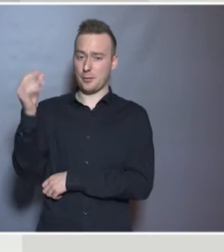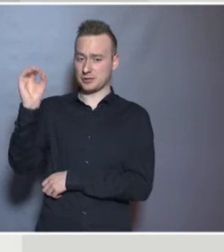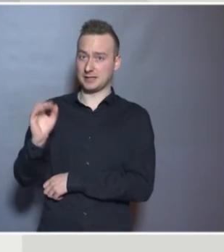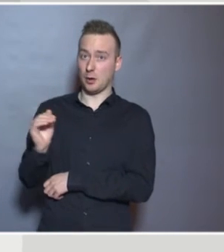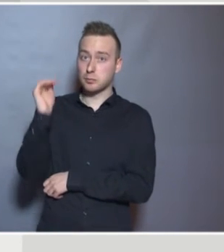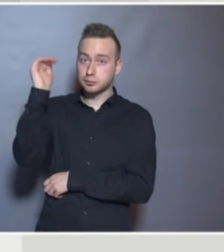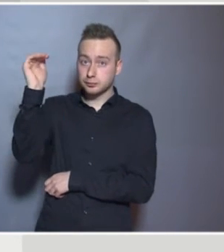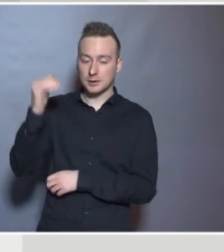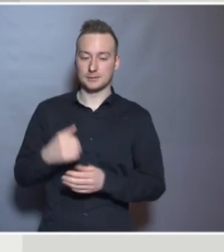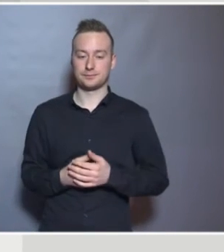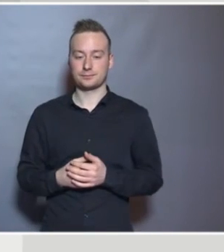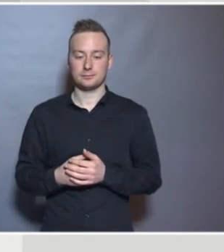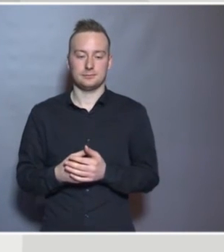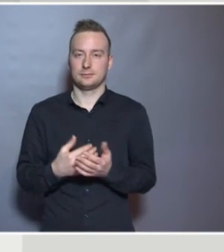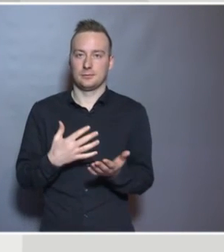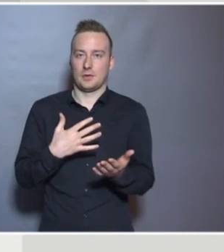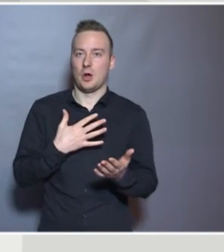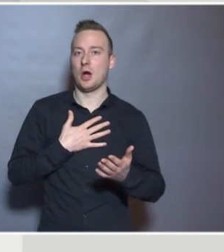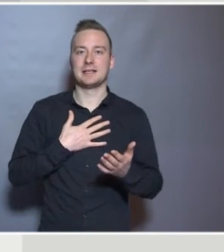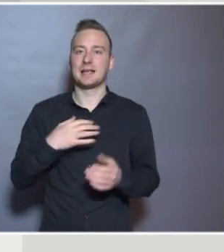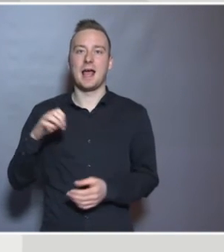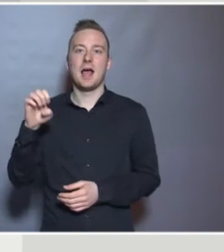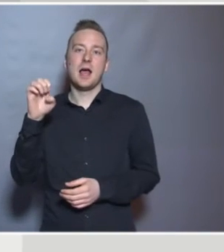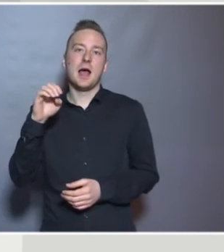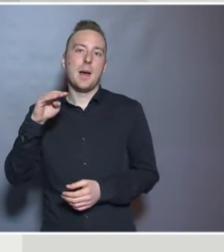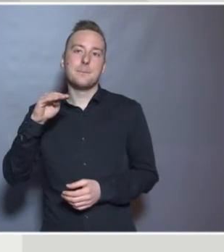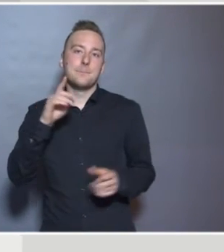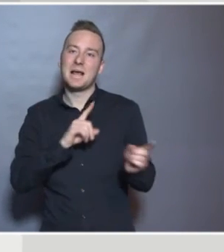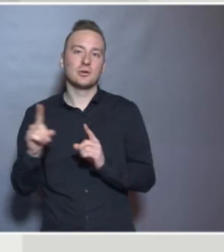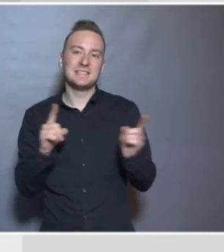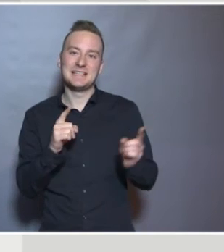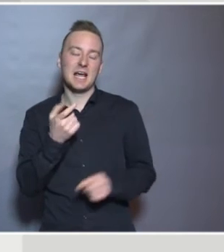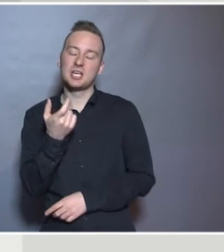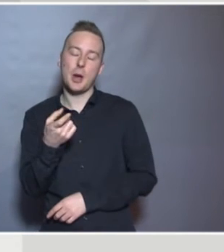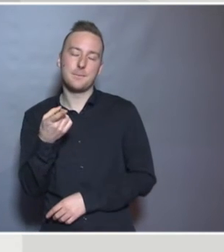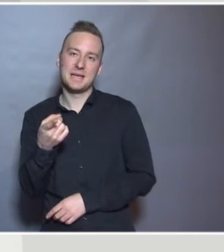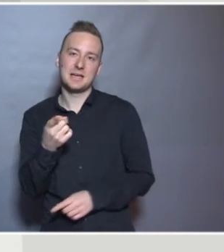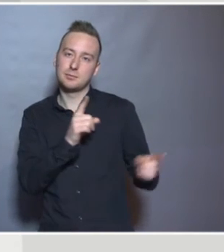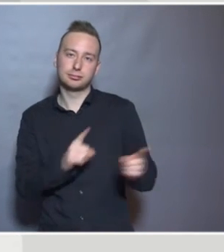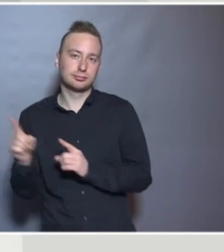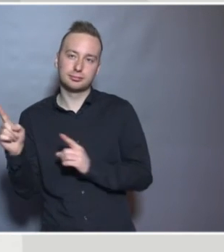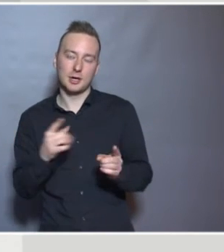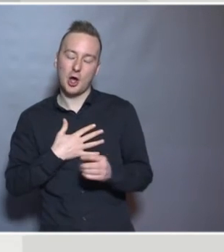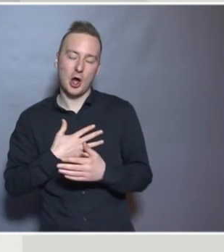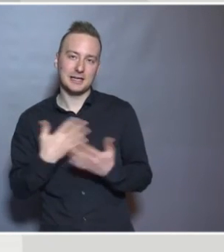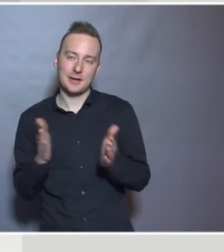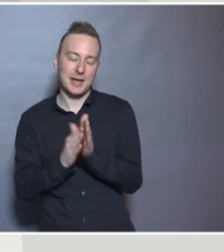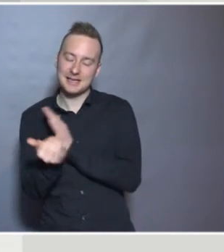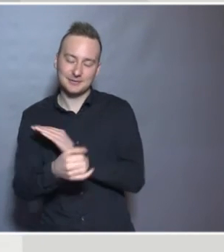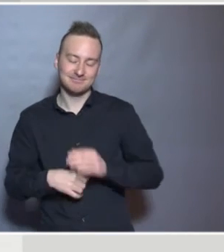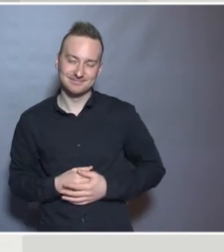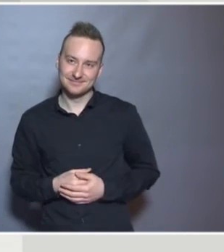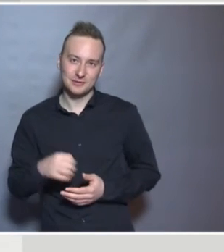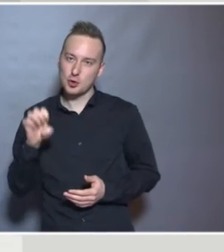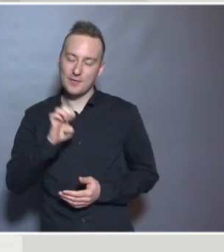we don't have Eurovision song contests of inclusion, we don't go in for that. But in